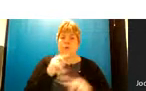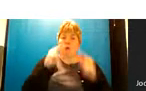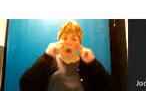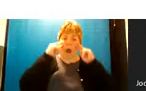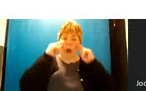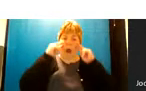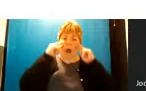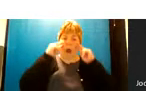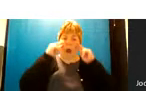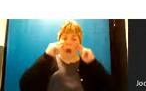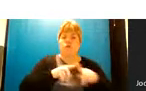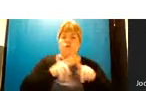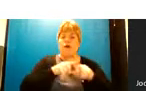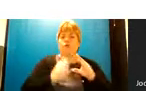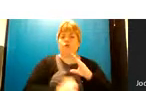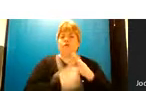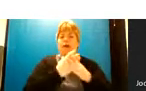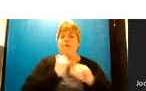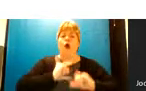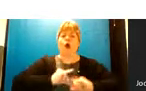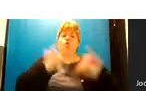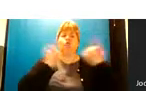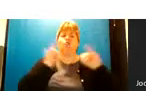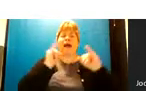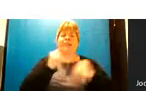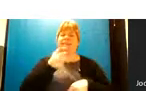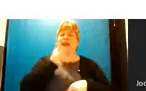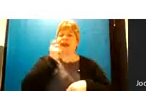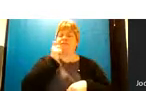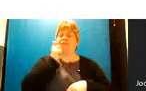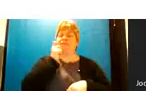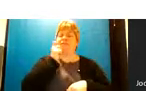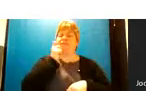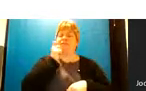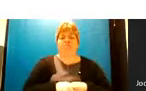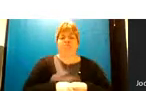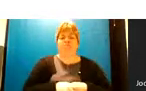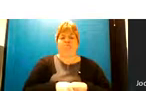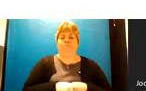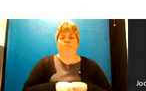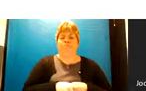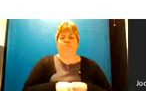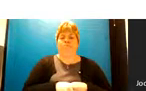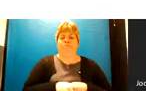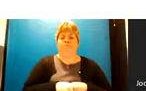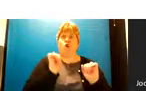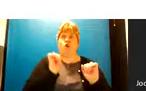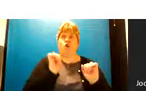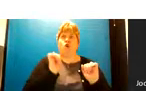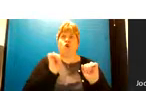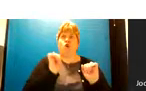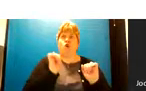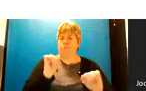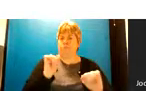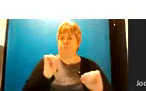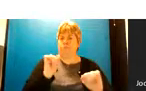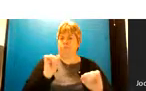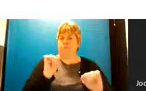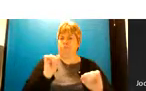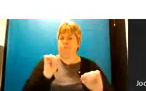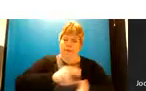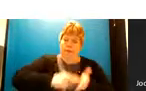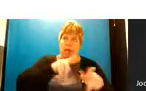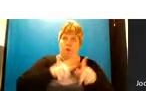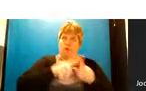at around developing crisis cafes so this um we haven't got these in places yet but we're actively working on plans to